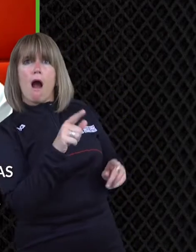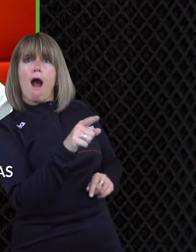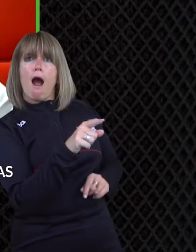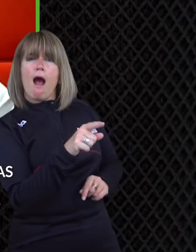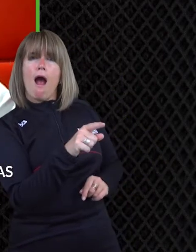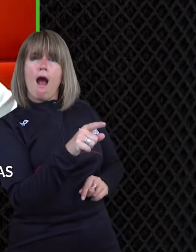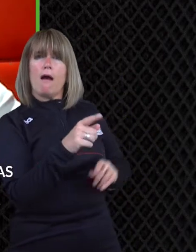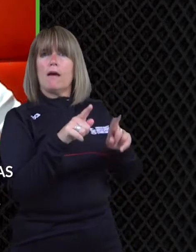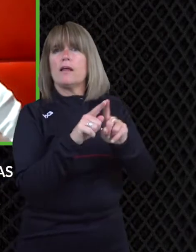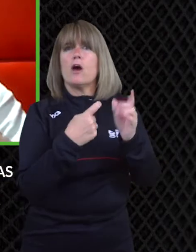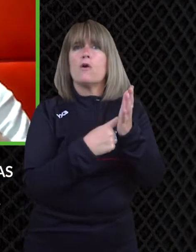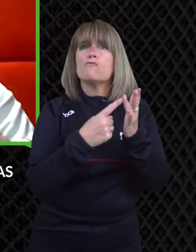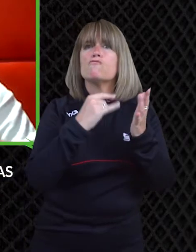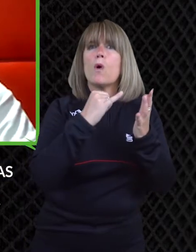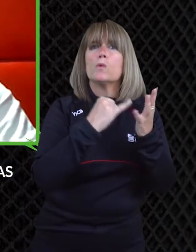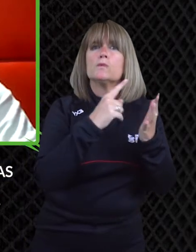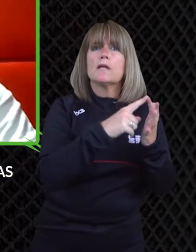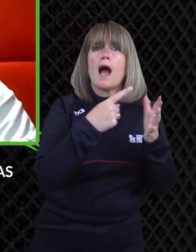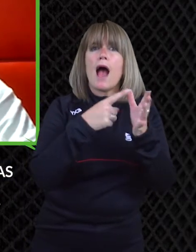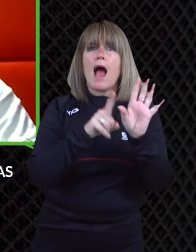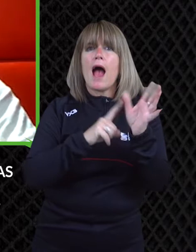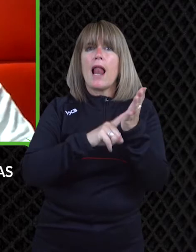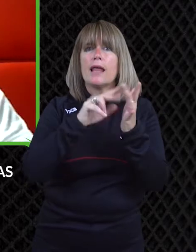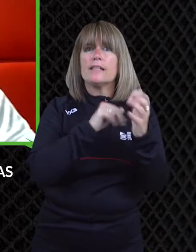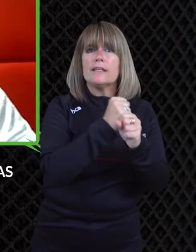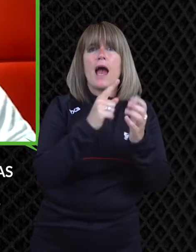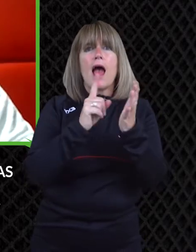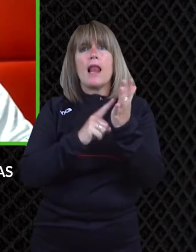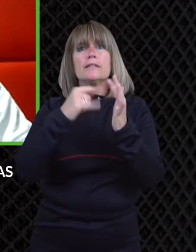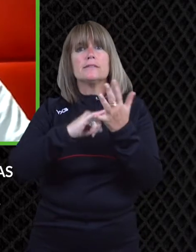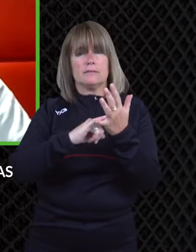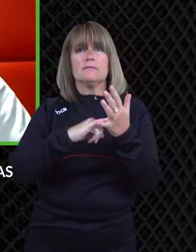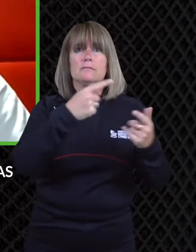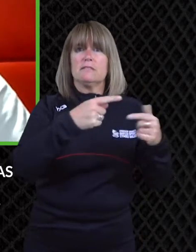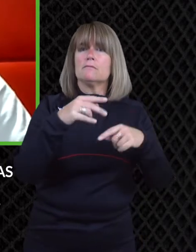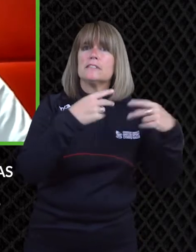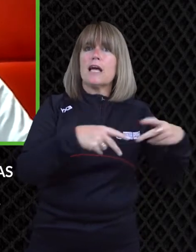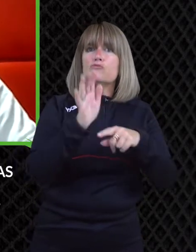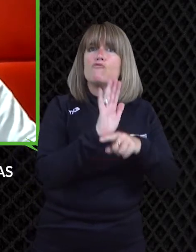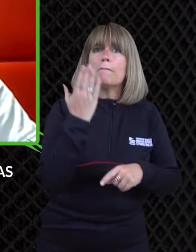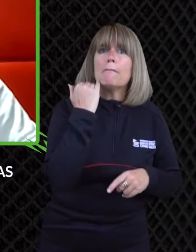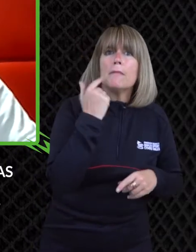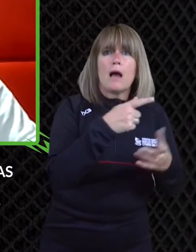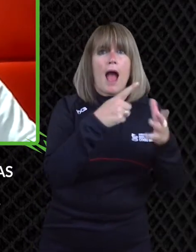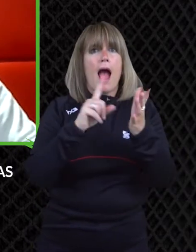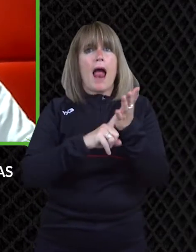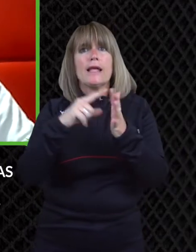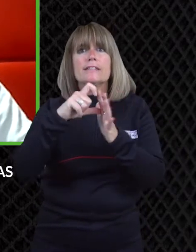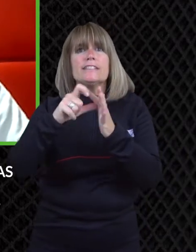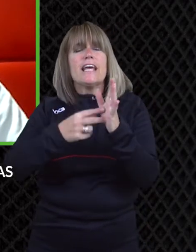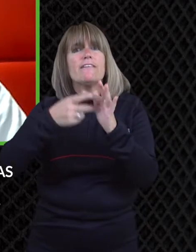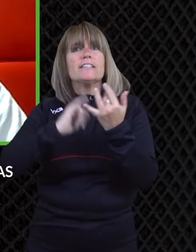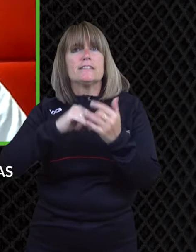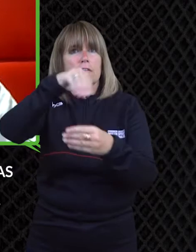we've had rose ailing ellis on strictly lately we had alex davis on sas who dares wins you know we've had holly